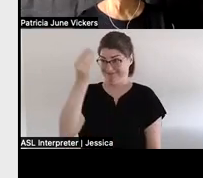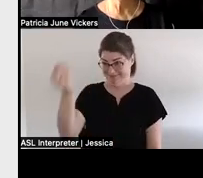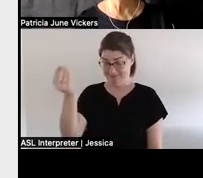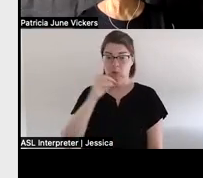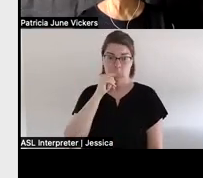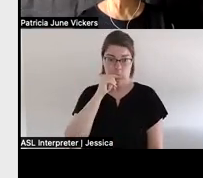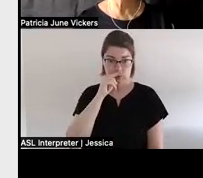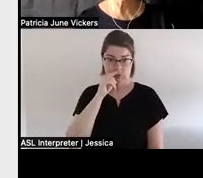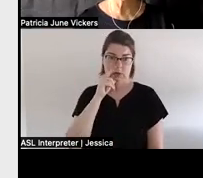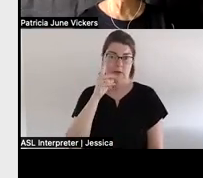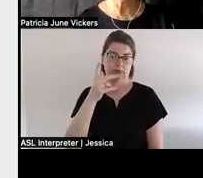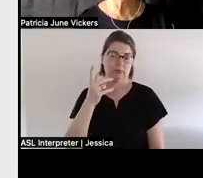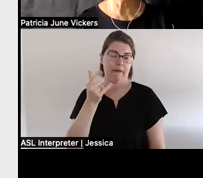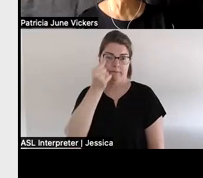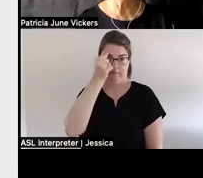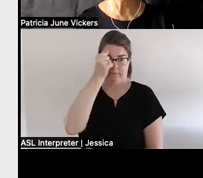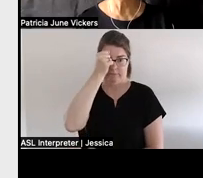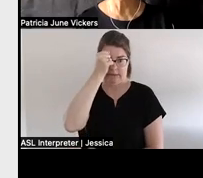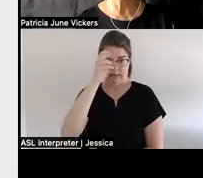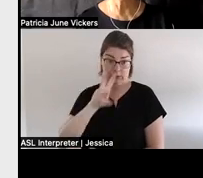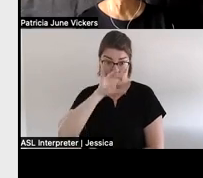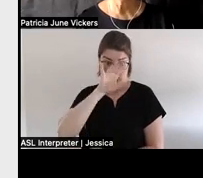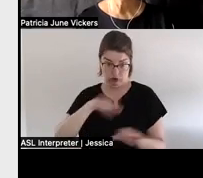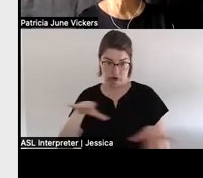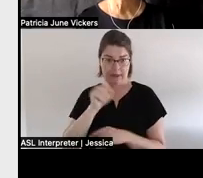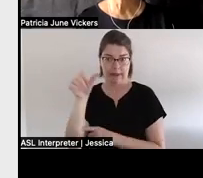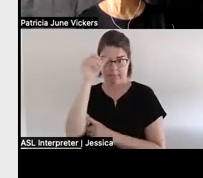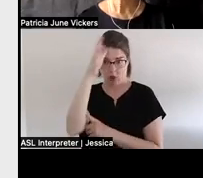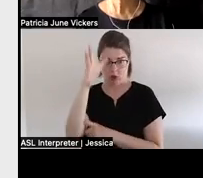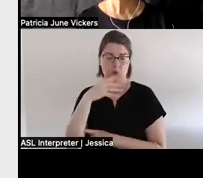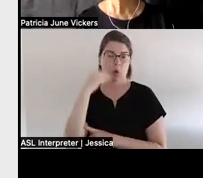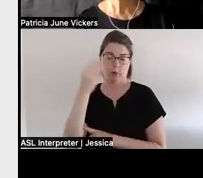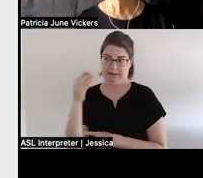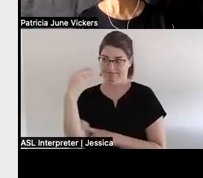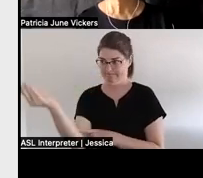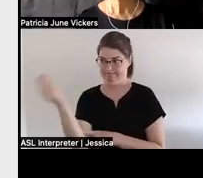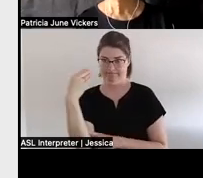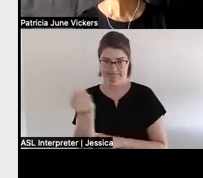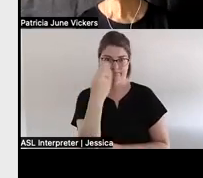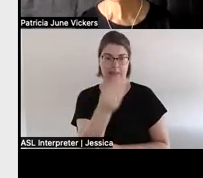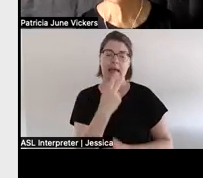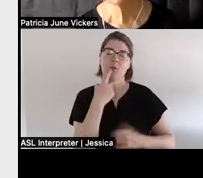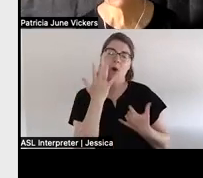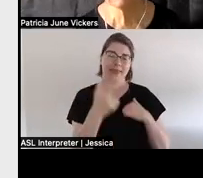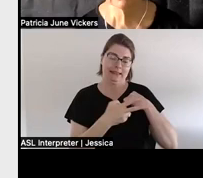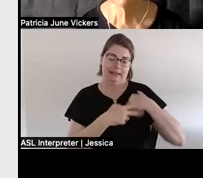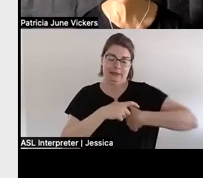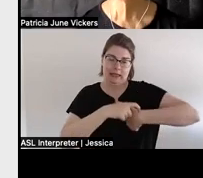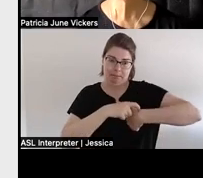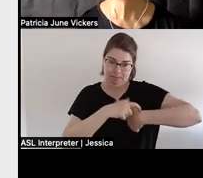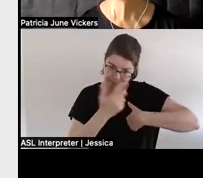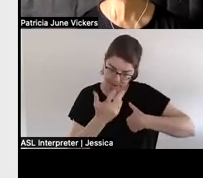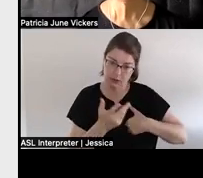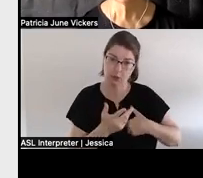homes of the six children um to save time otherwise it would have been